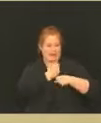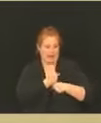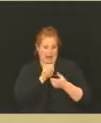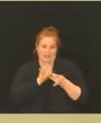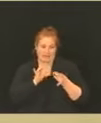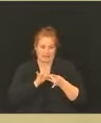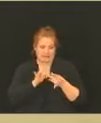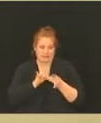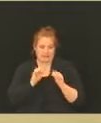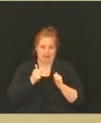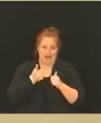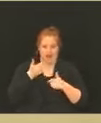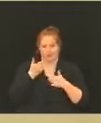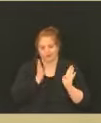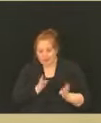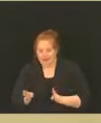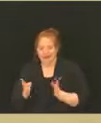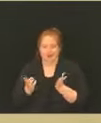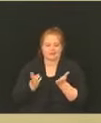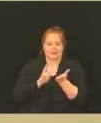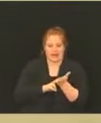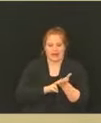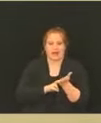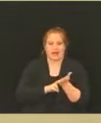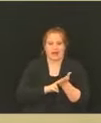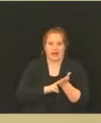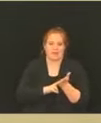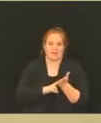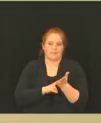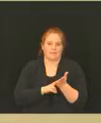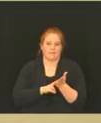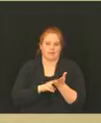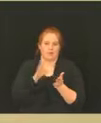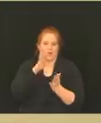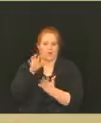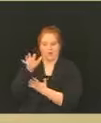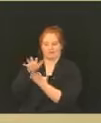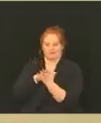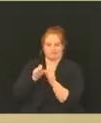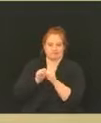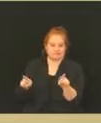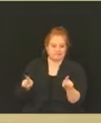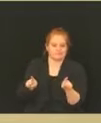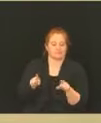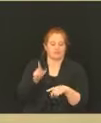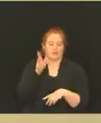how to prepare and sign up for this, they will be in the next few weeks.